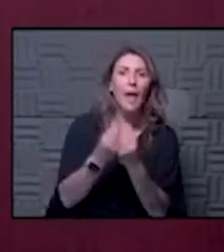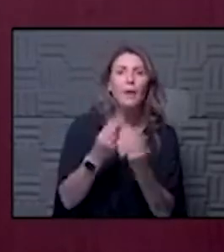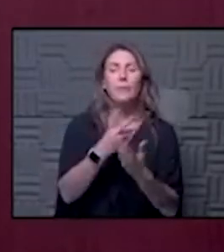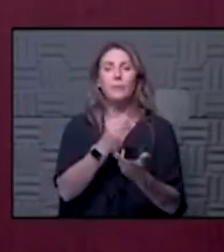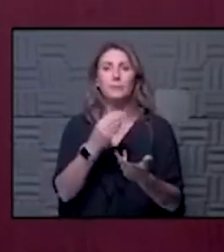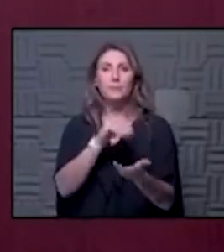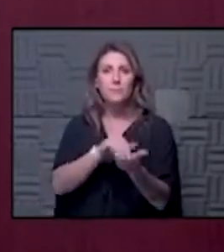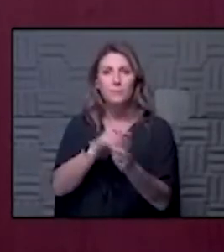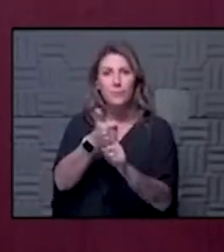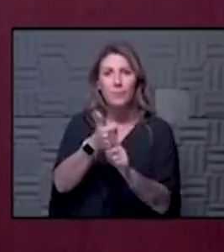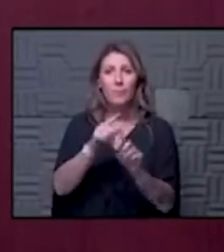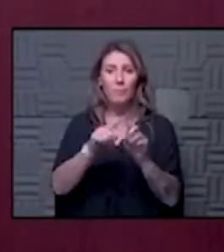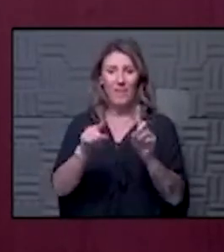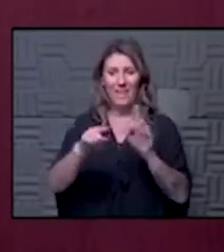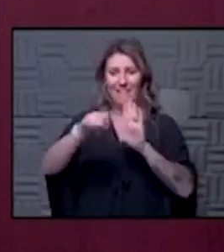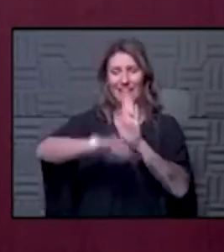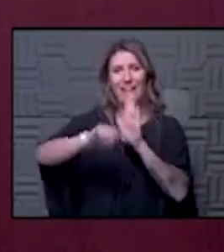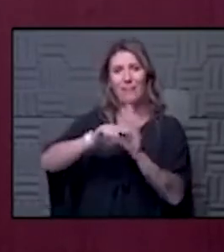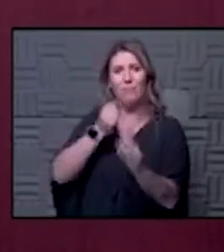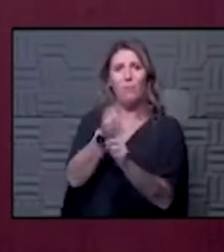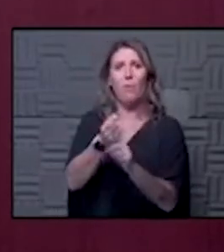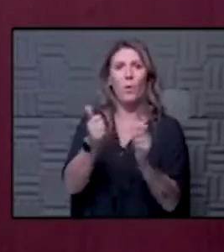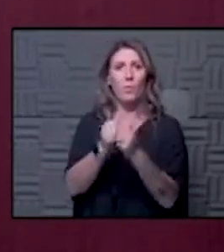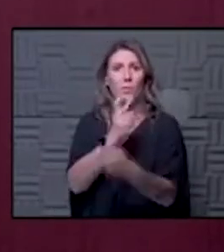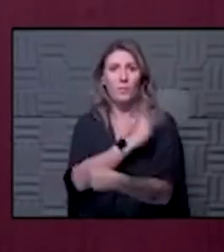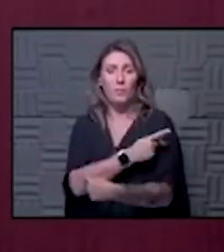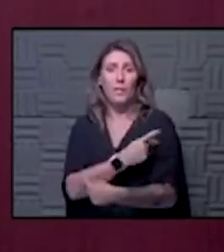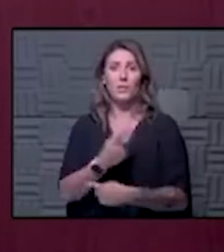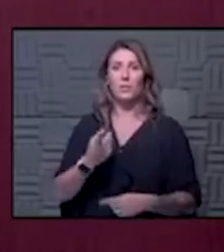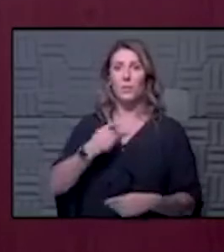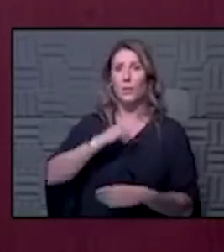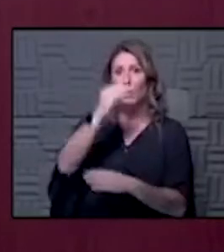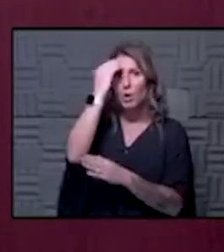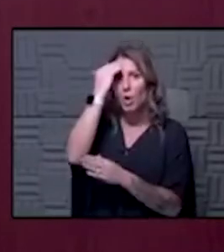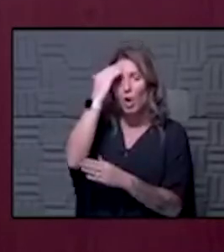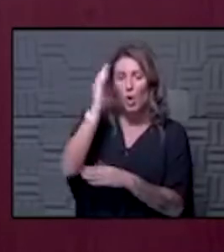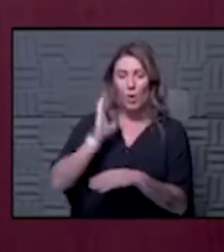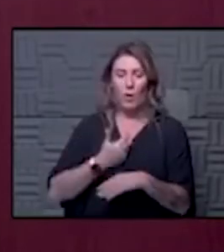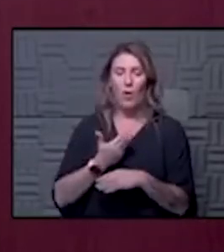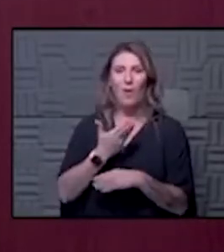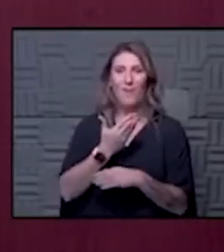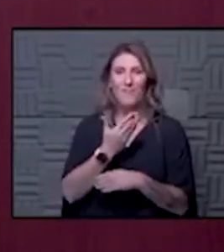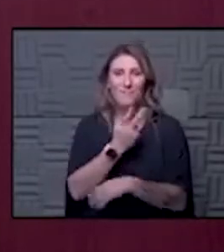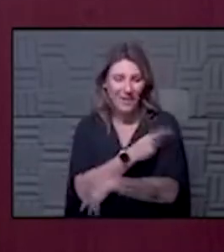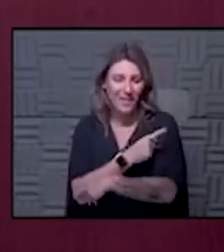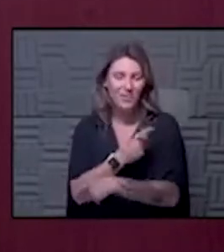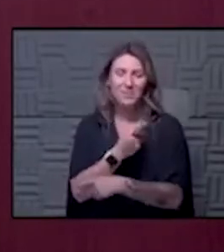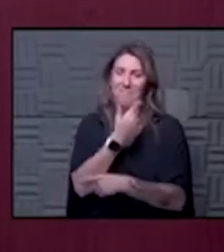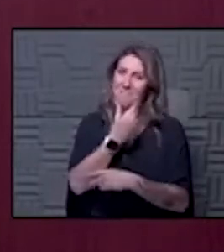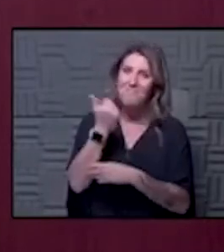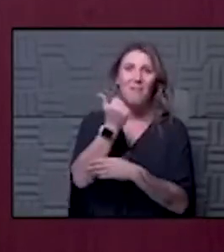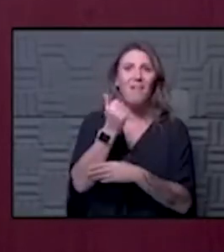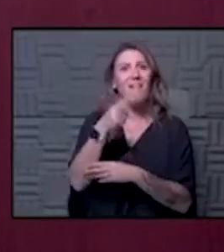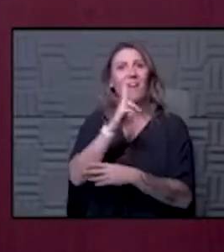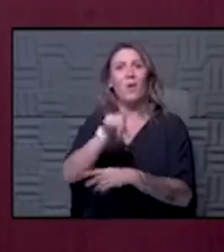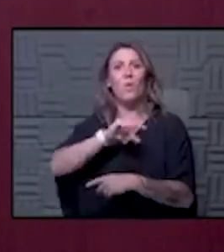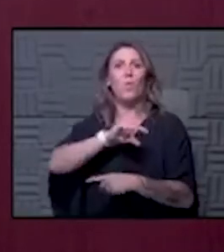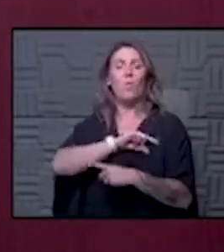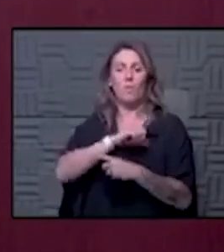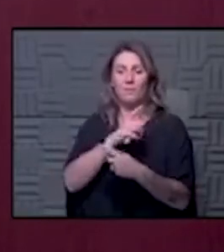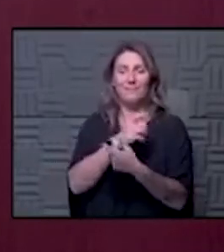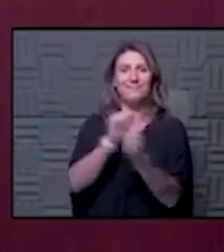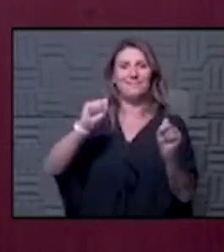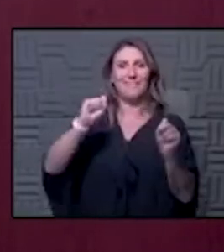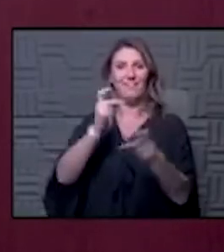it has potential for negative impacts on our patients we know our patients get the best highest quality safest care and they